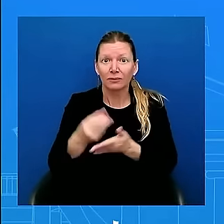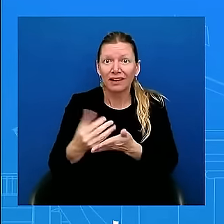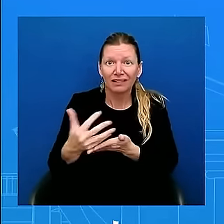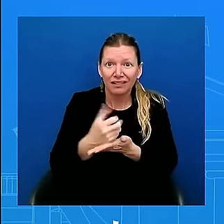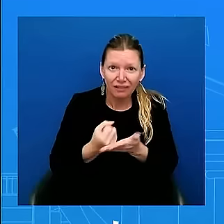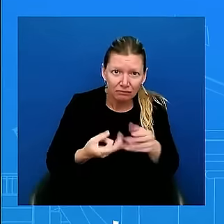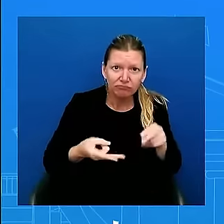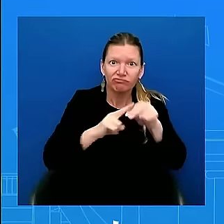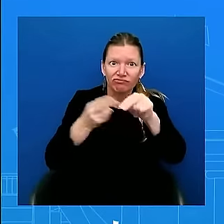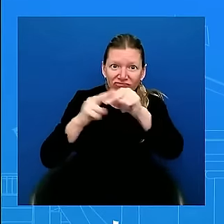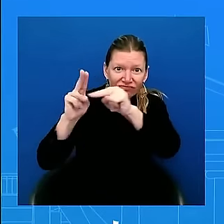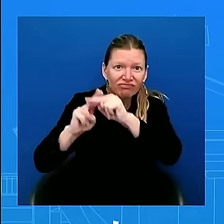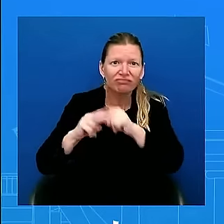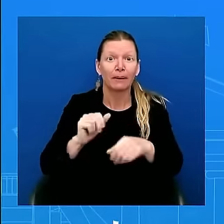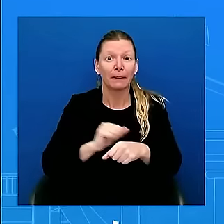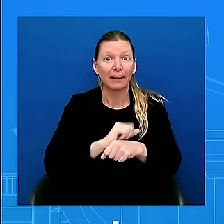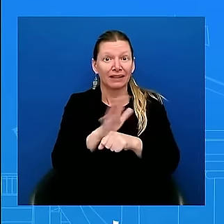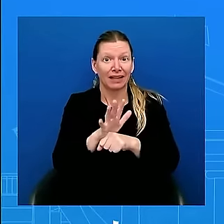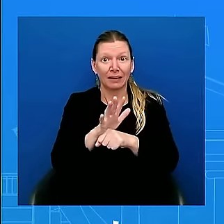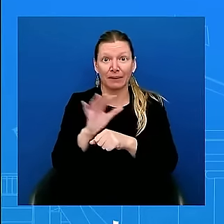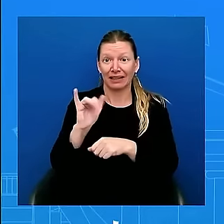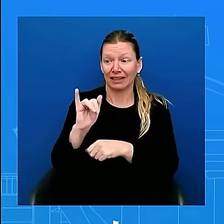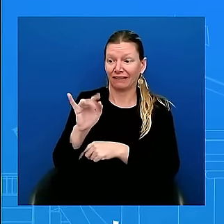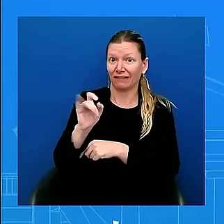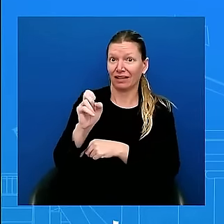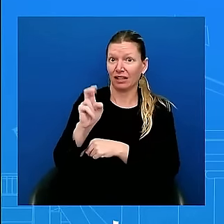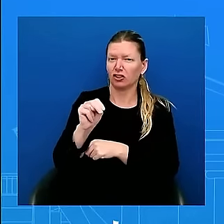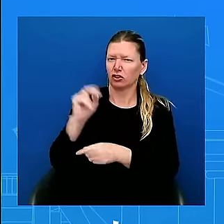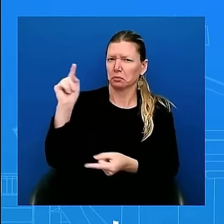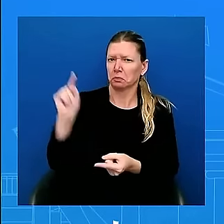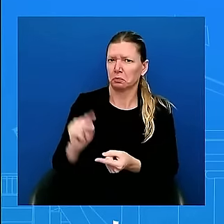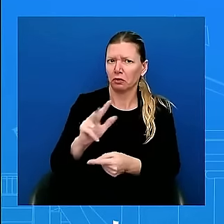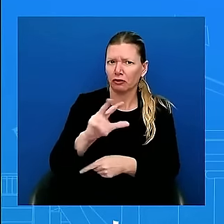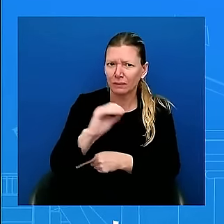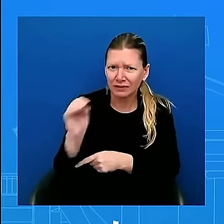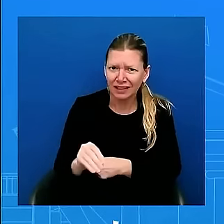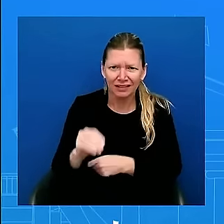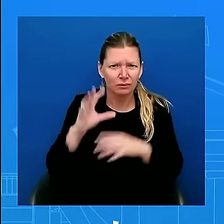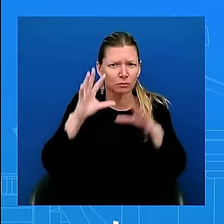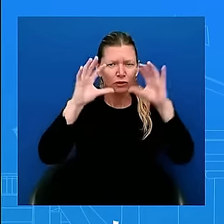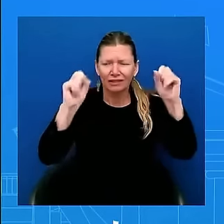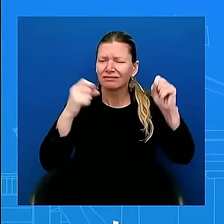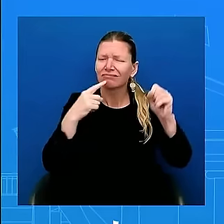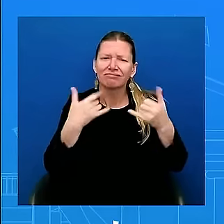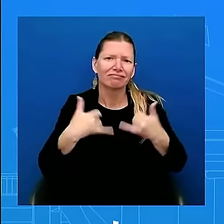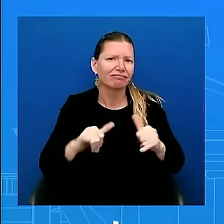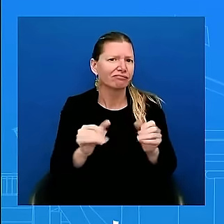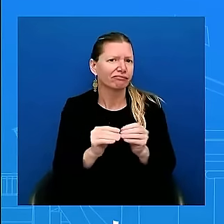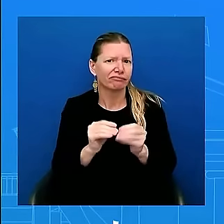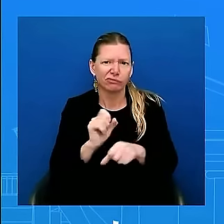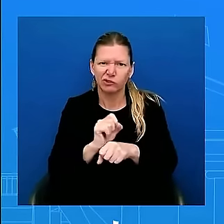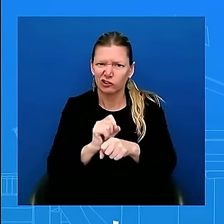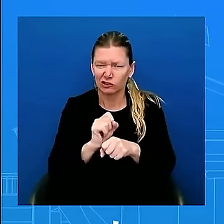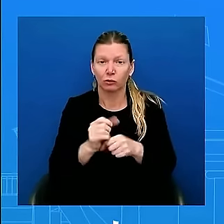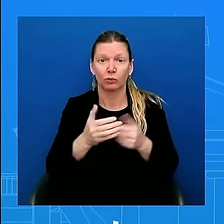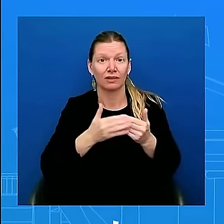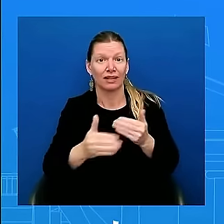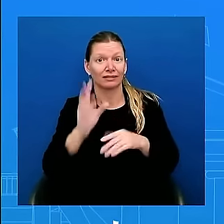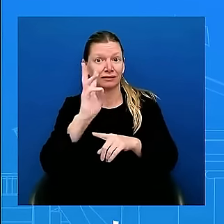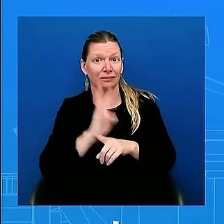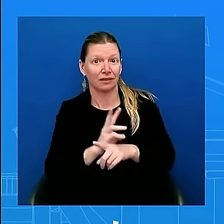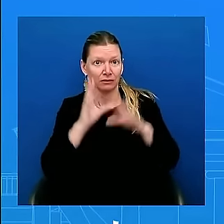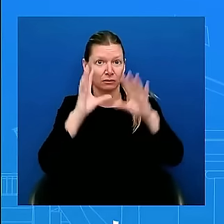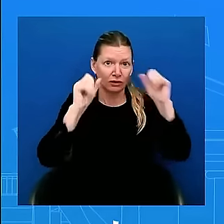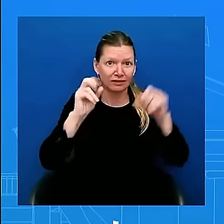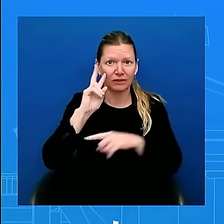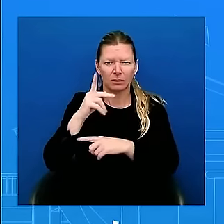Vice President will keep fighting to lower costs for hard-working families, from lowering health care and housing costs to making billionaires pay